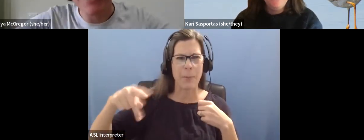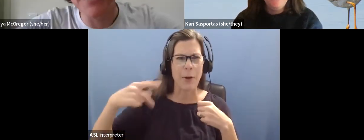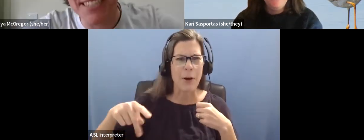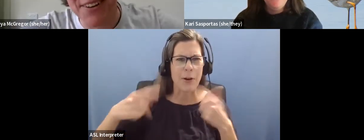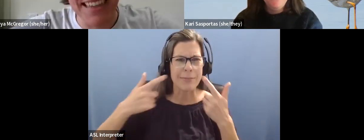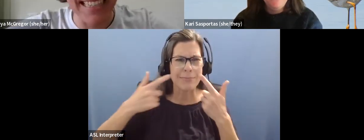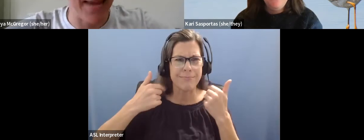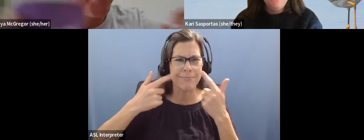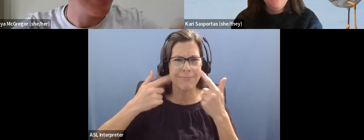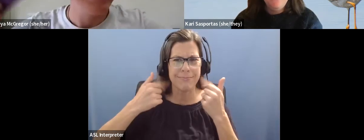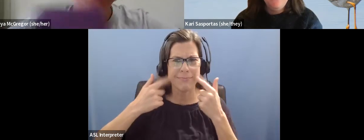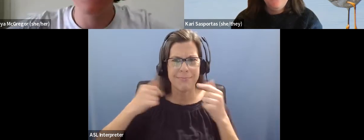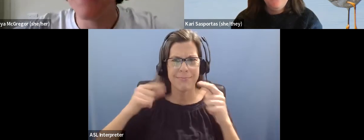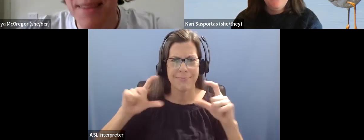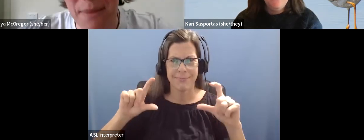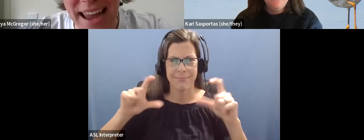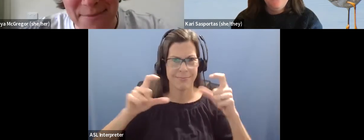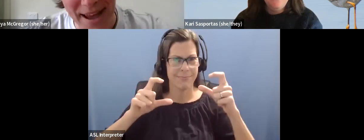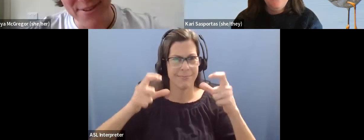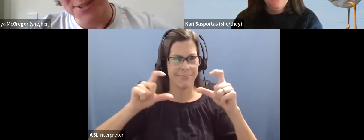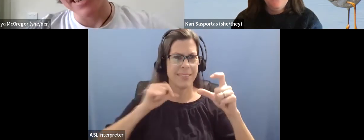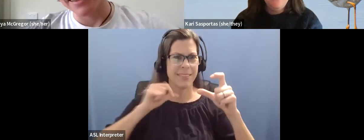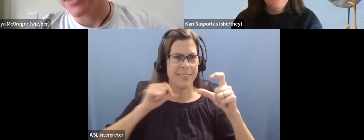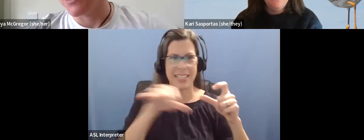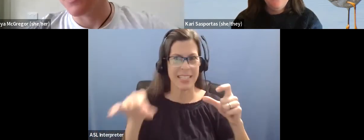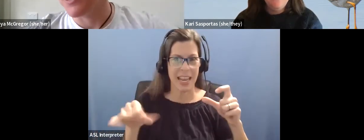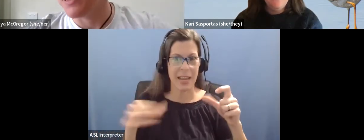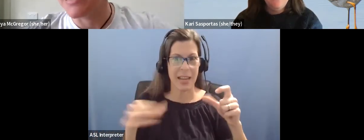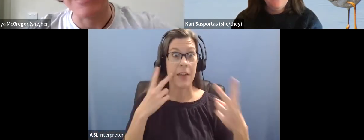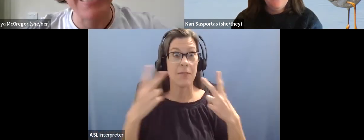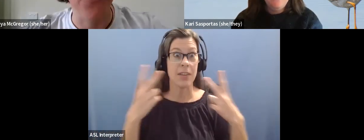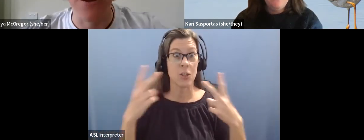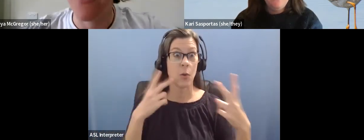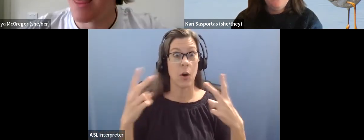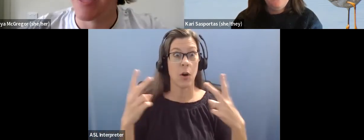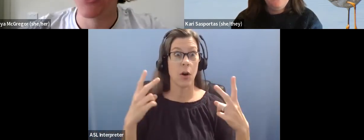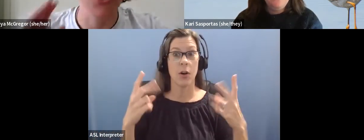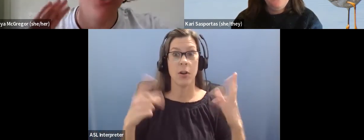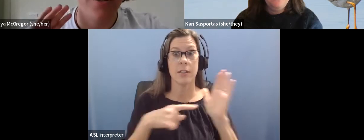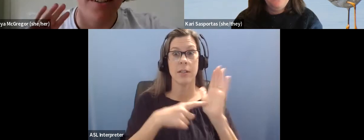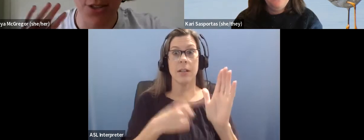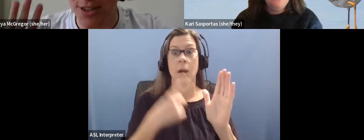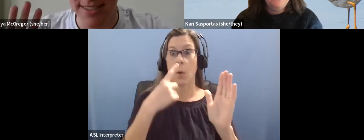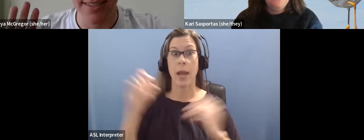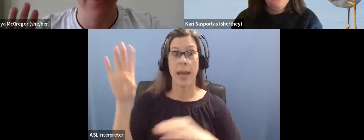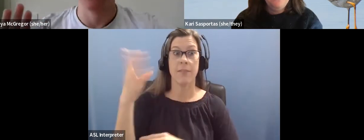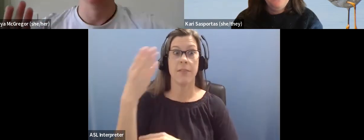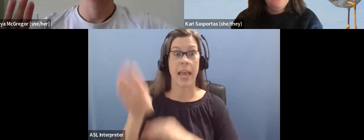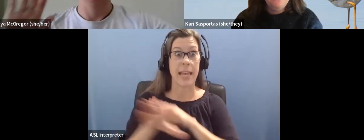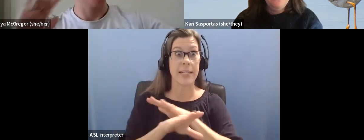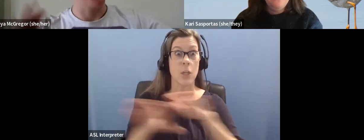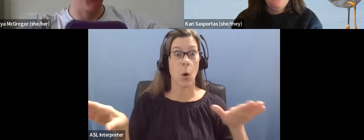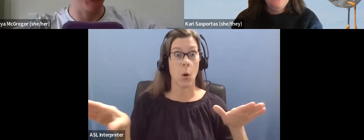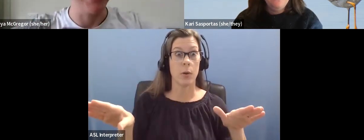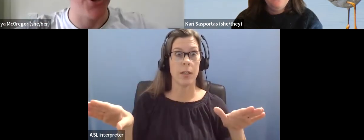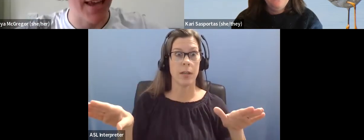mat, which is not quite the same, but my, my visual analogy was supposed to be that these are red flags. Don't do this, folks.